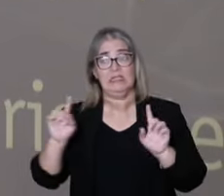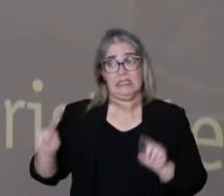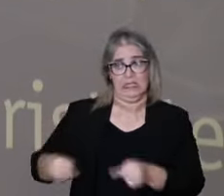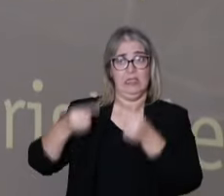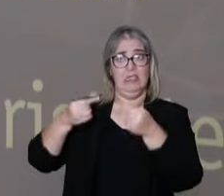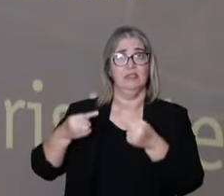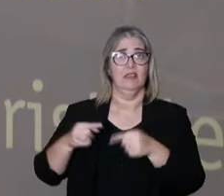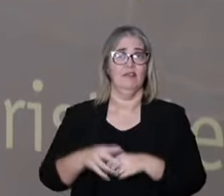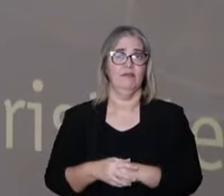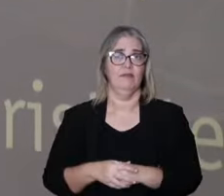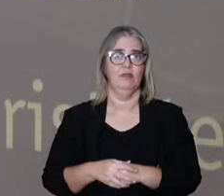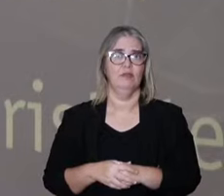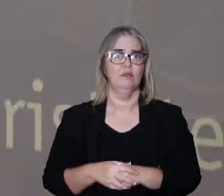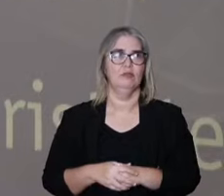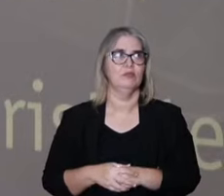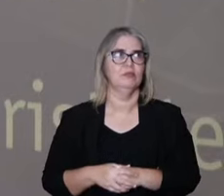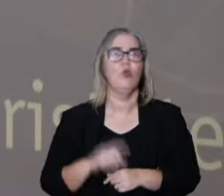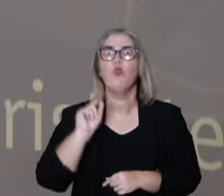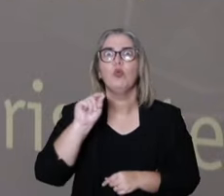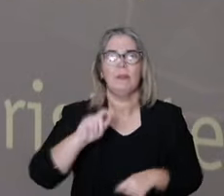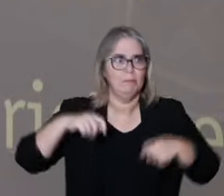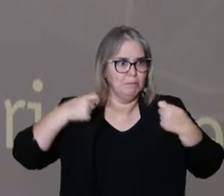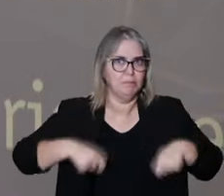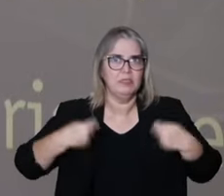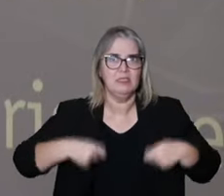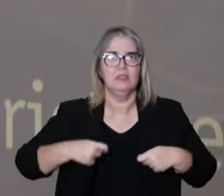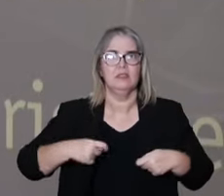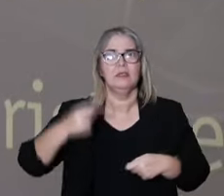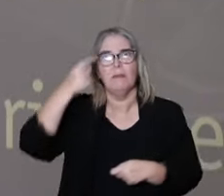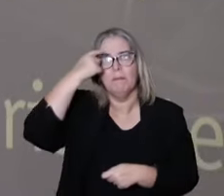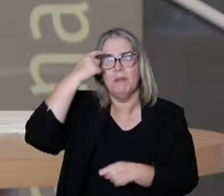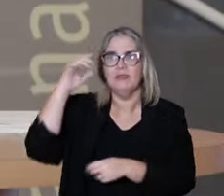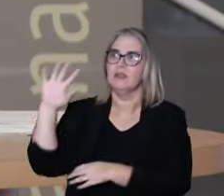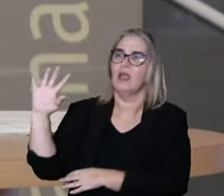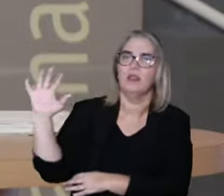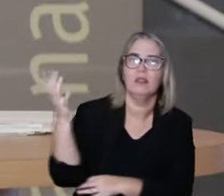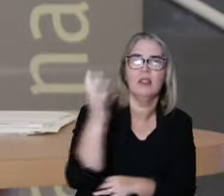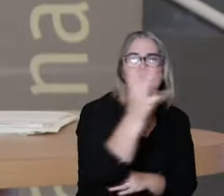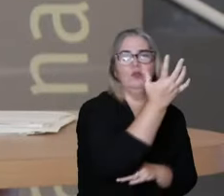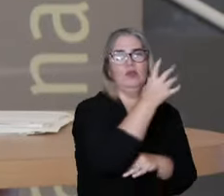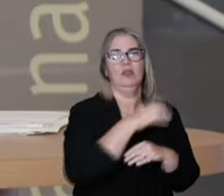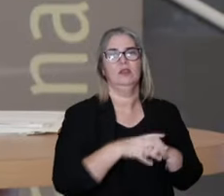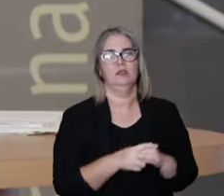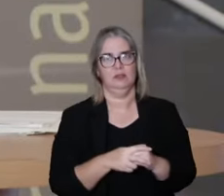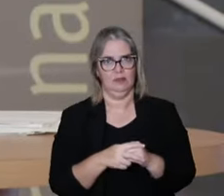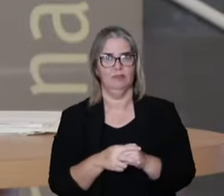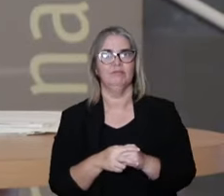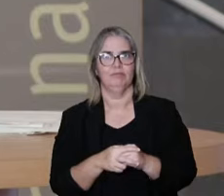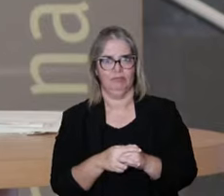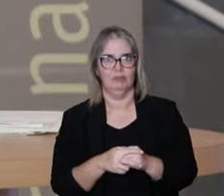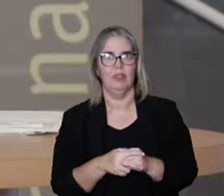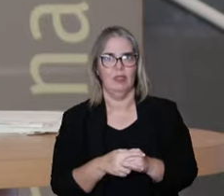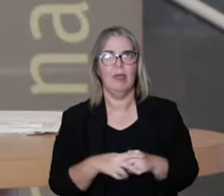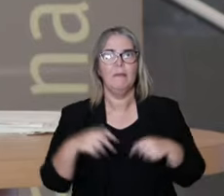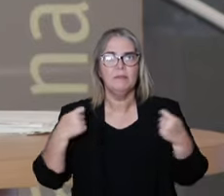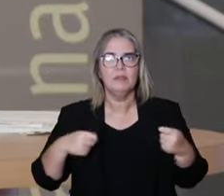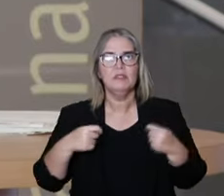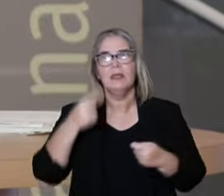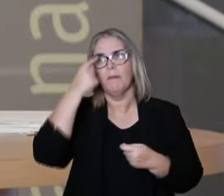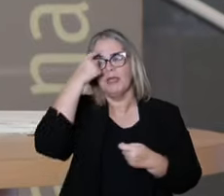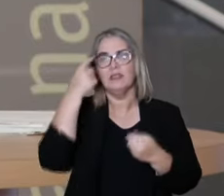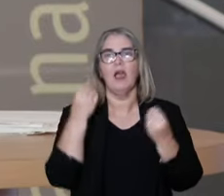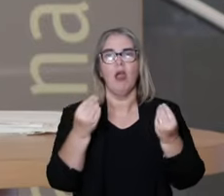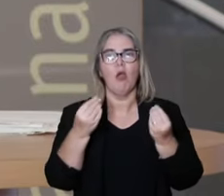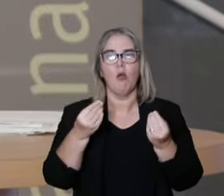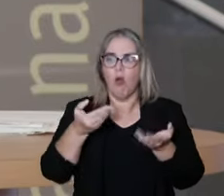Because we have a challenge of thinking about the relationship with nature, the way that we